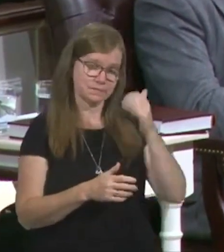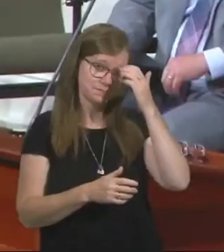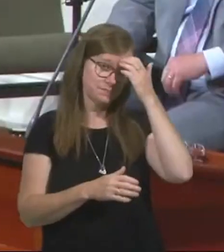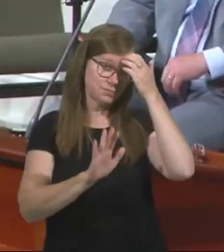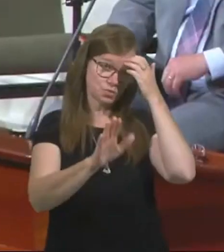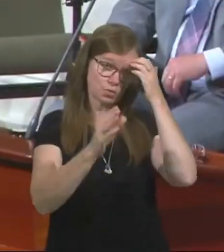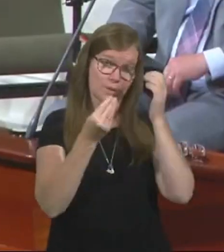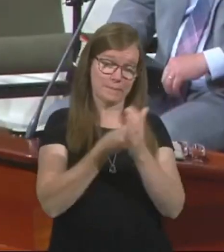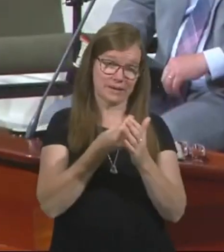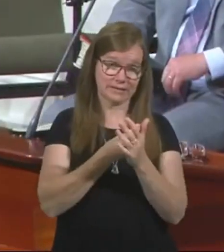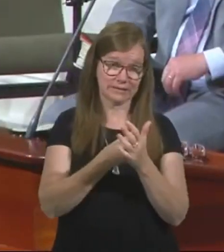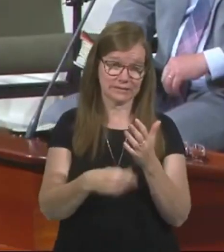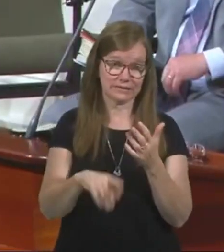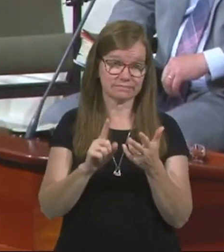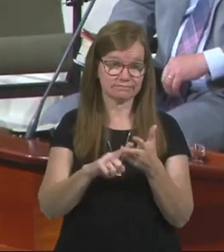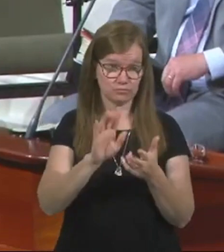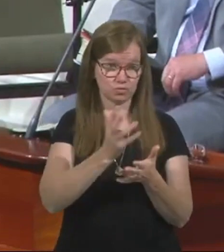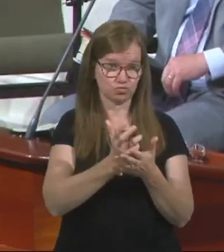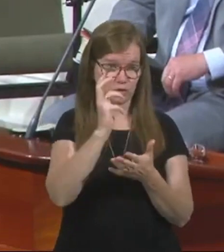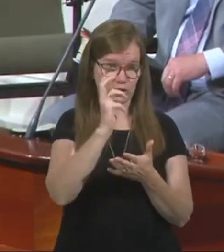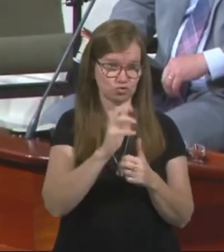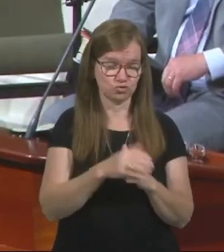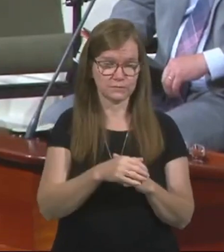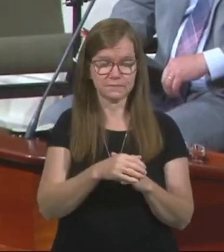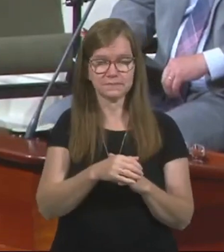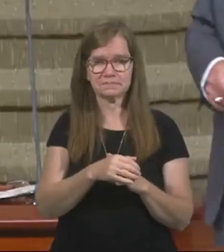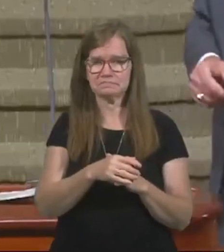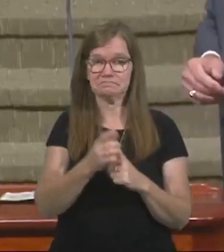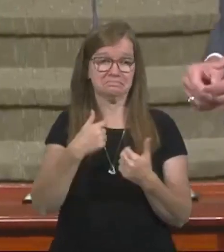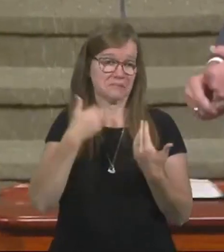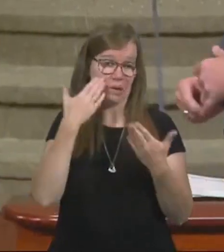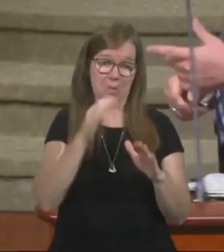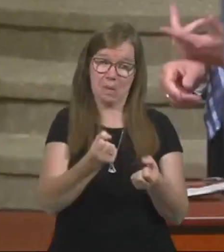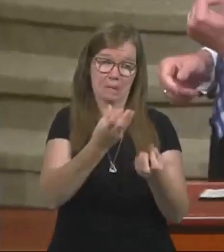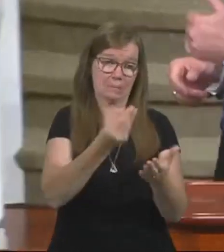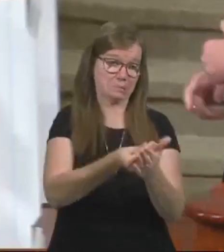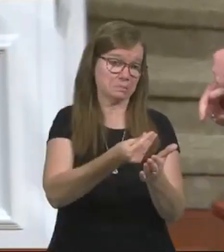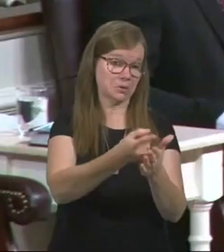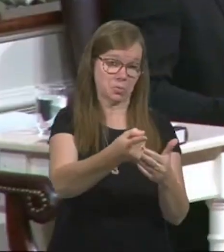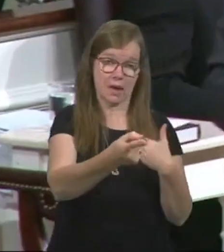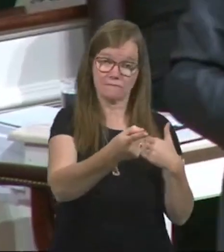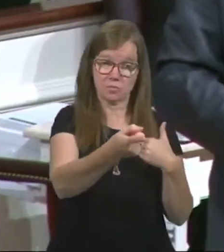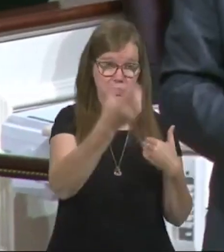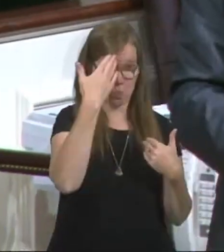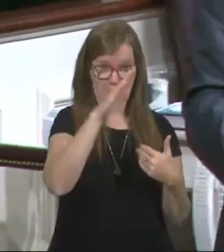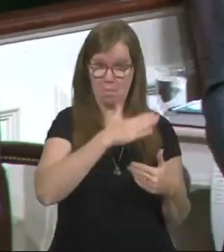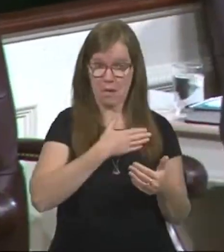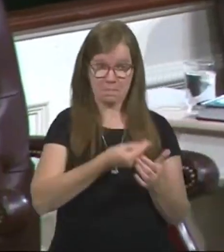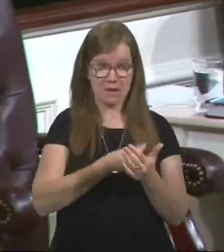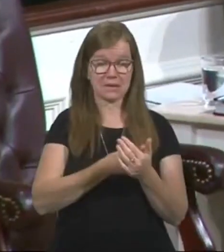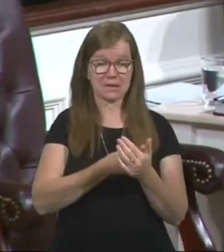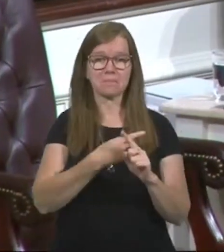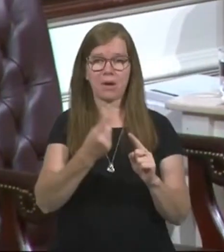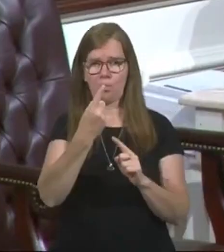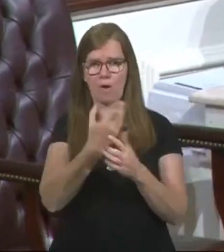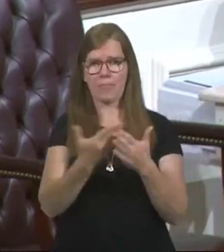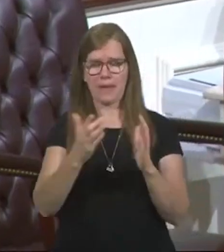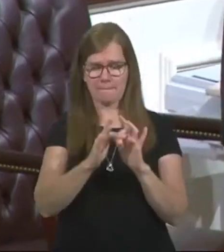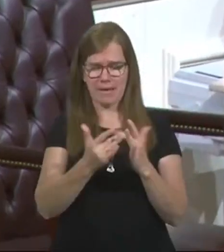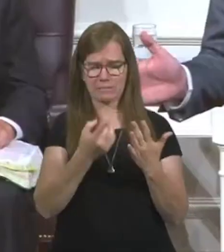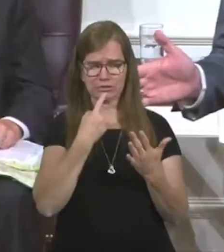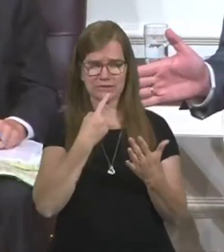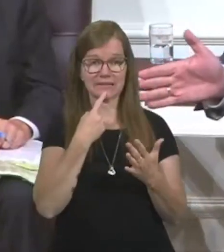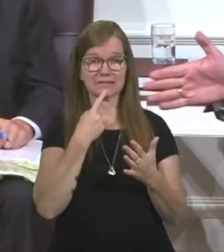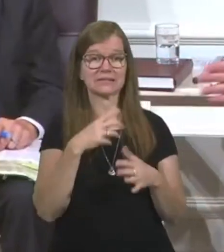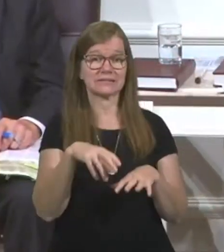Your money, your treasure. I don't know how much money you have and you don't know how much money I have, but here's one thing the Bible says. It takes